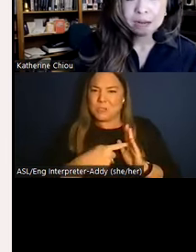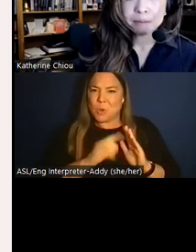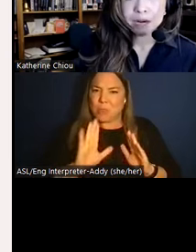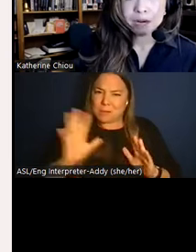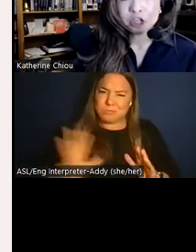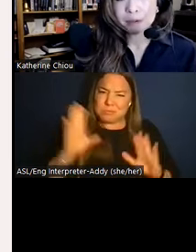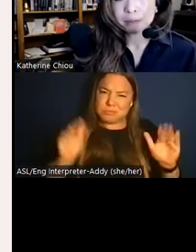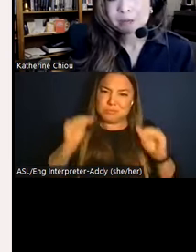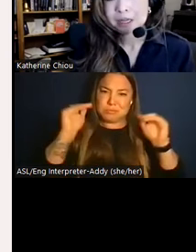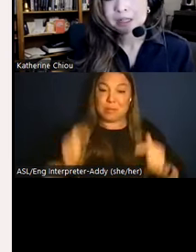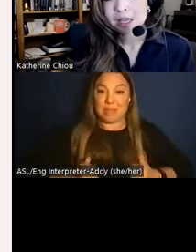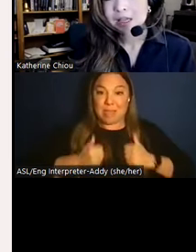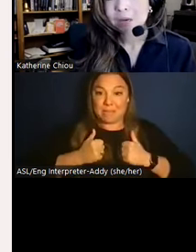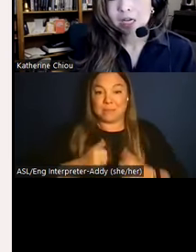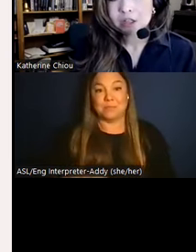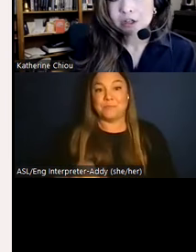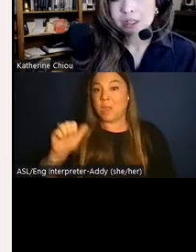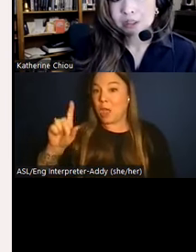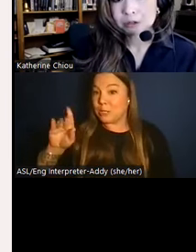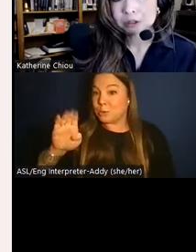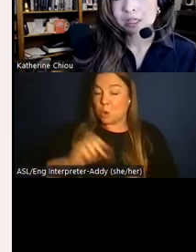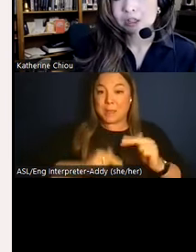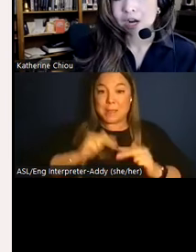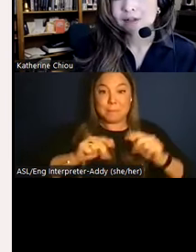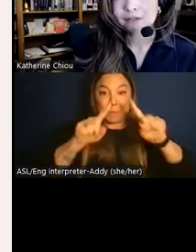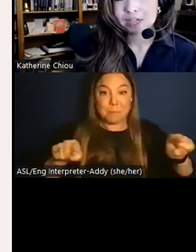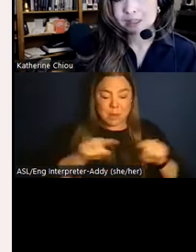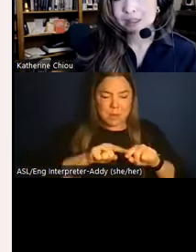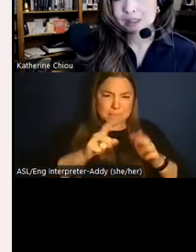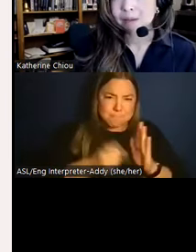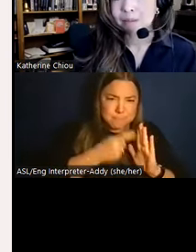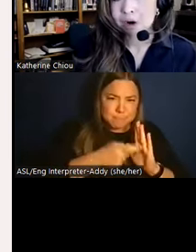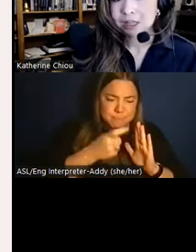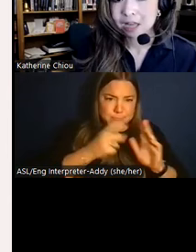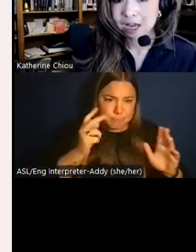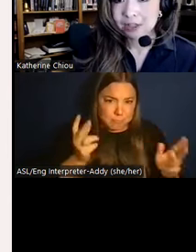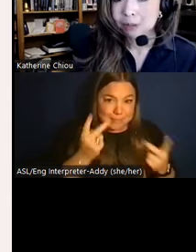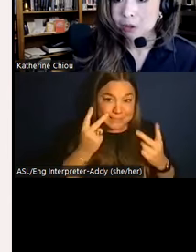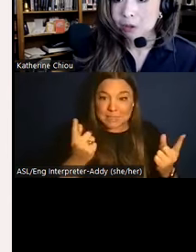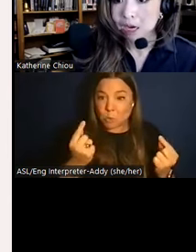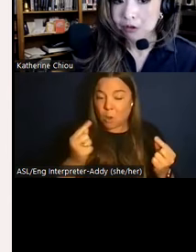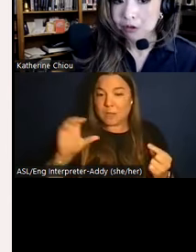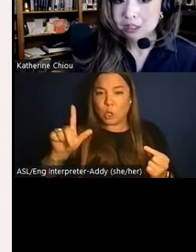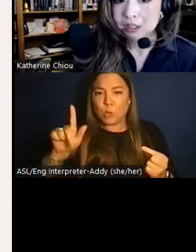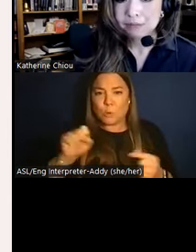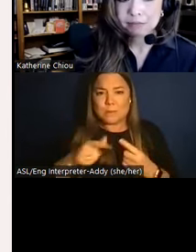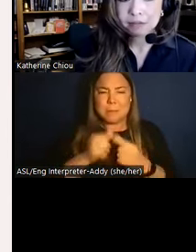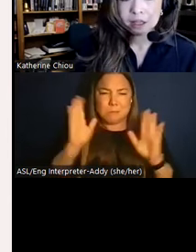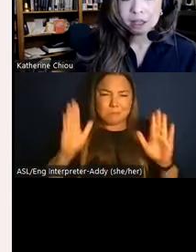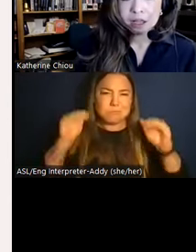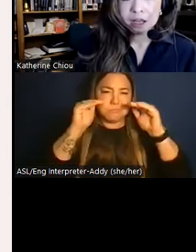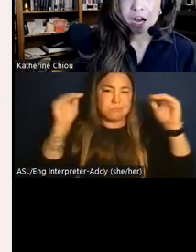here among adobe pyramids that we unearth clues to the extravagant feasts that mark the lives of the Moche upper crust.